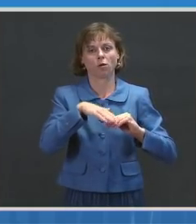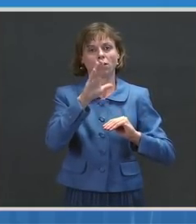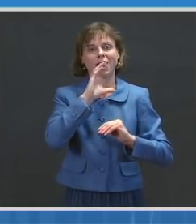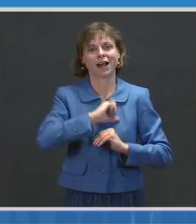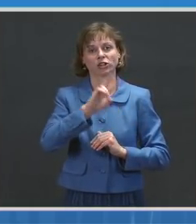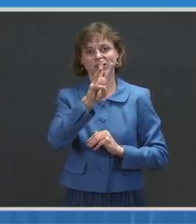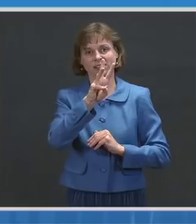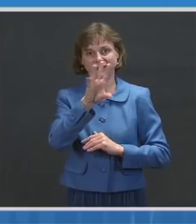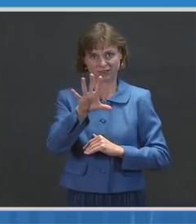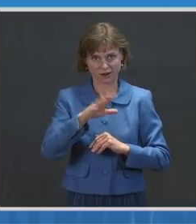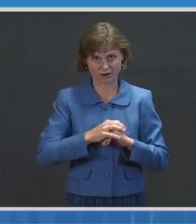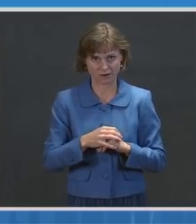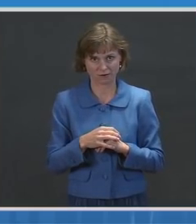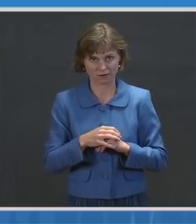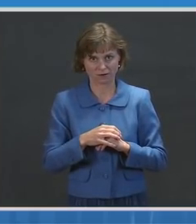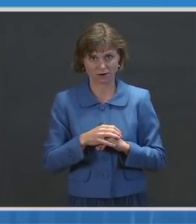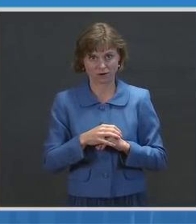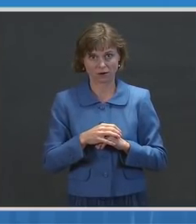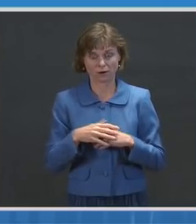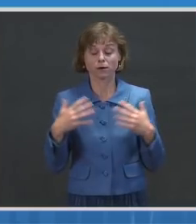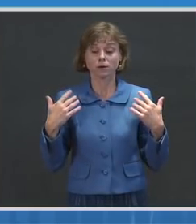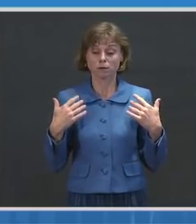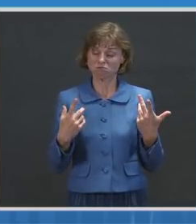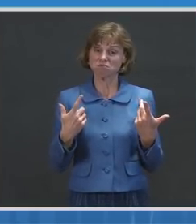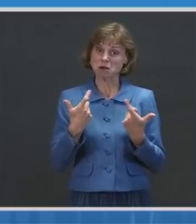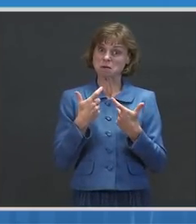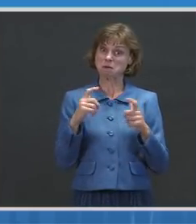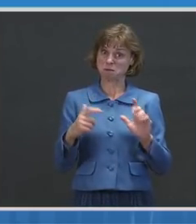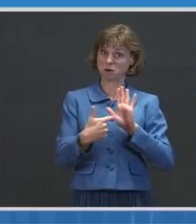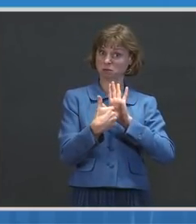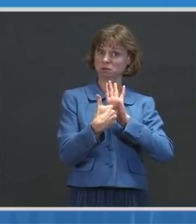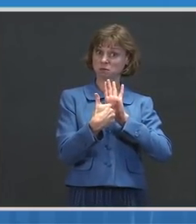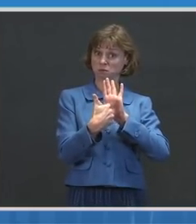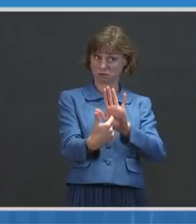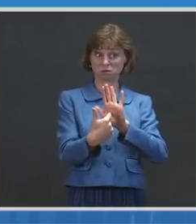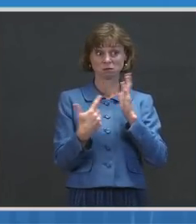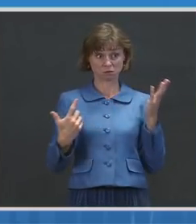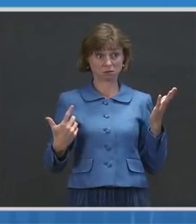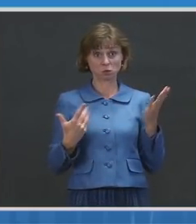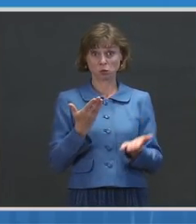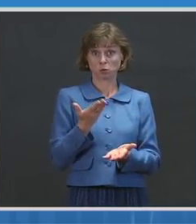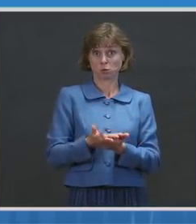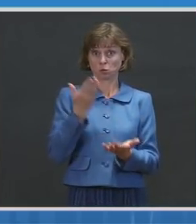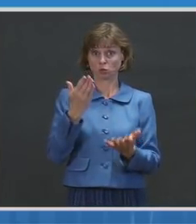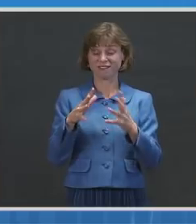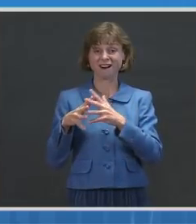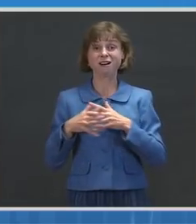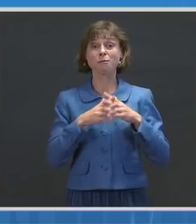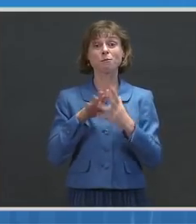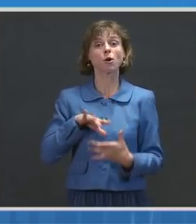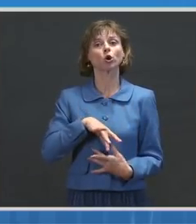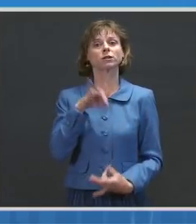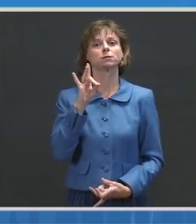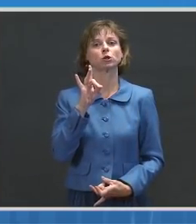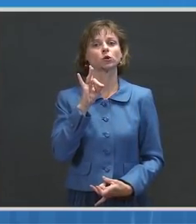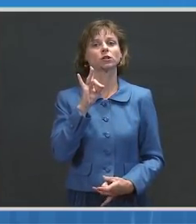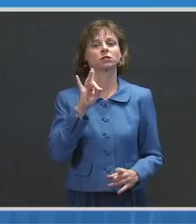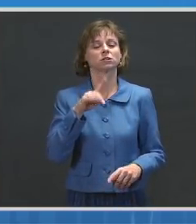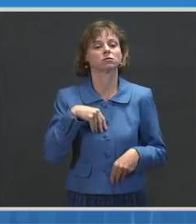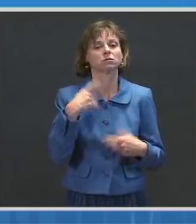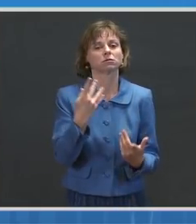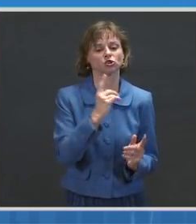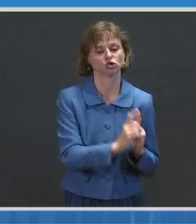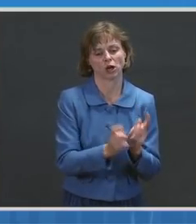Now, this is a great representation of the American spirit of generosity and American selflessness.